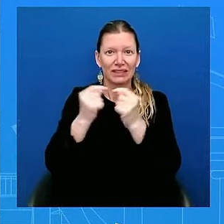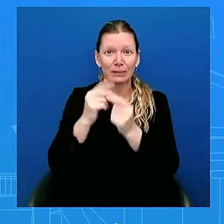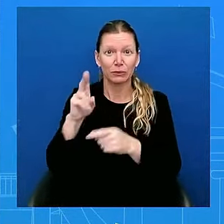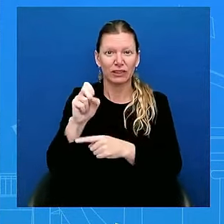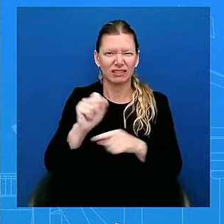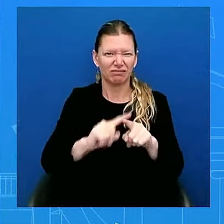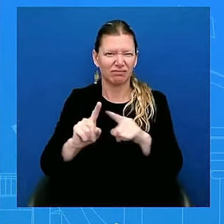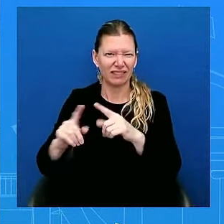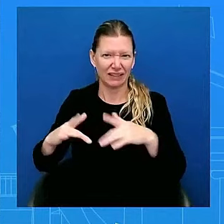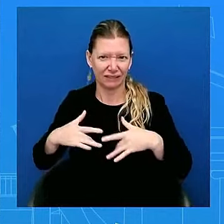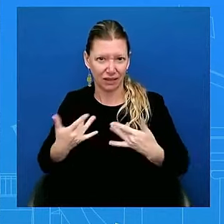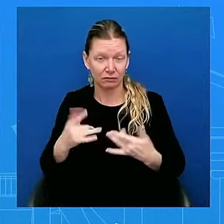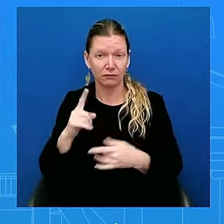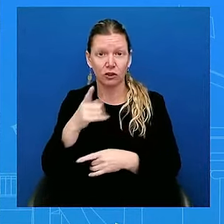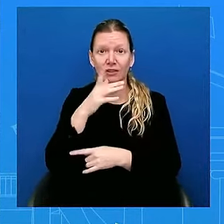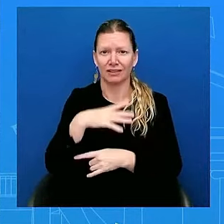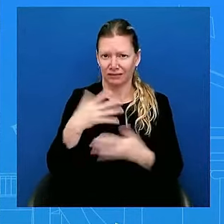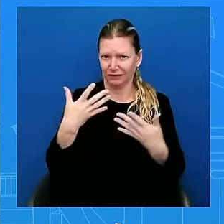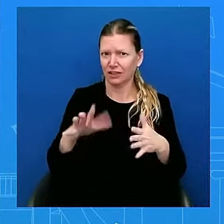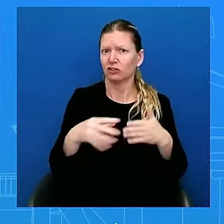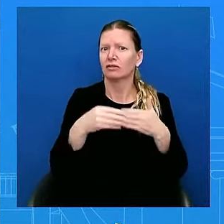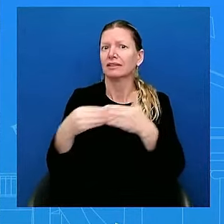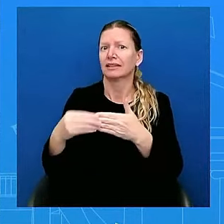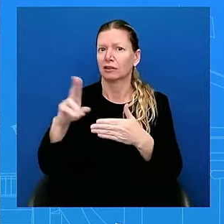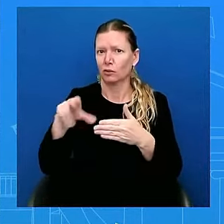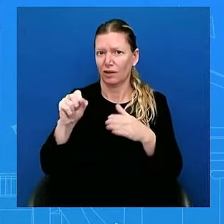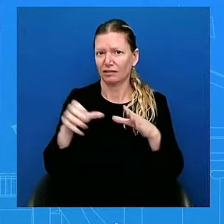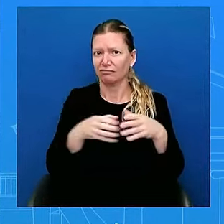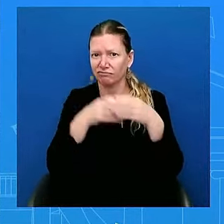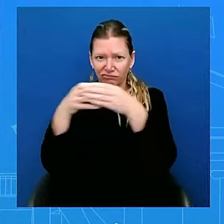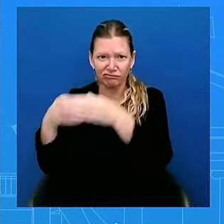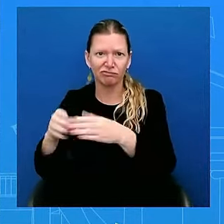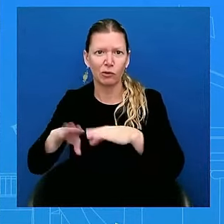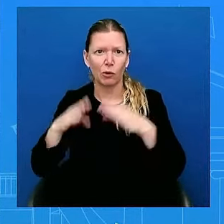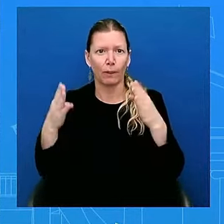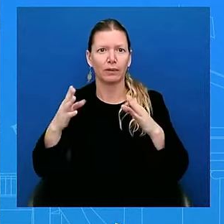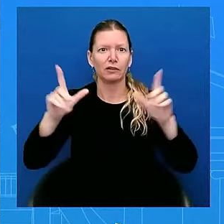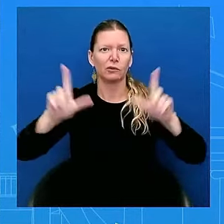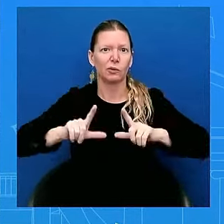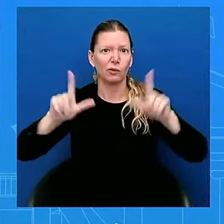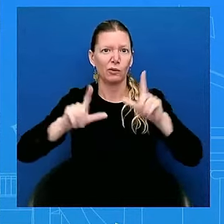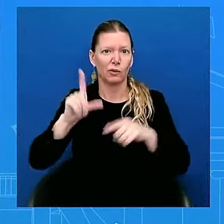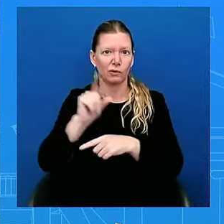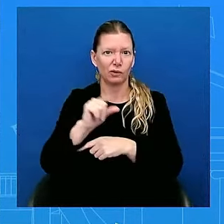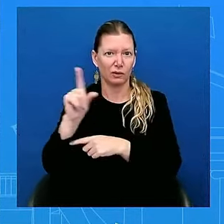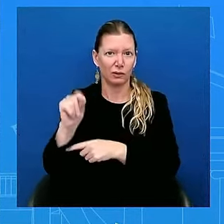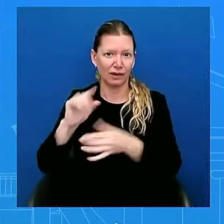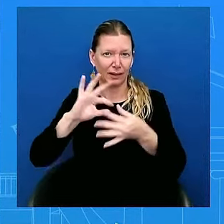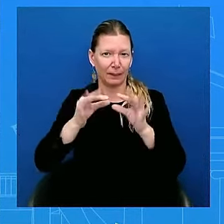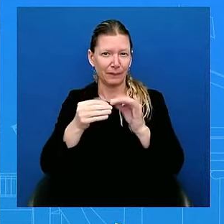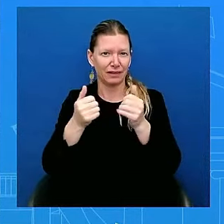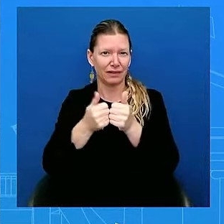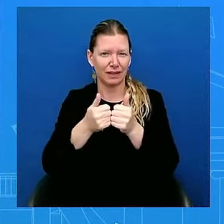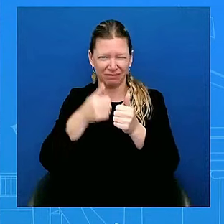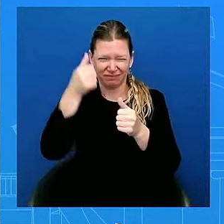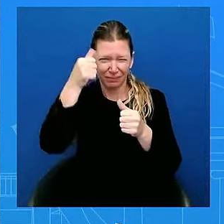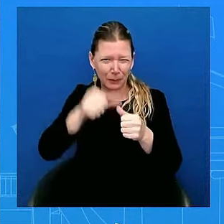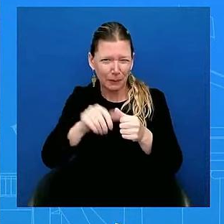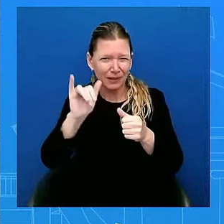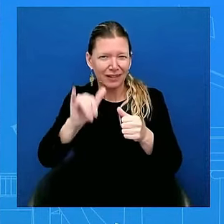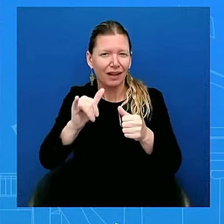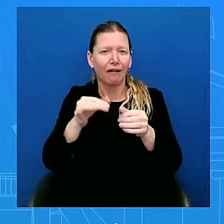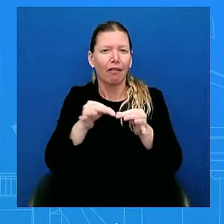-19. And finally, as you all know, and certainly are tracking what we saw from the President